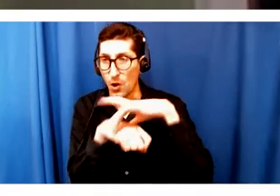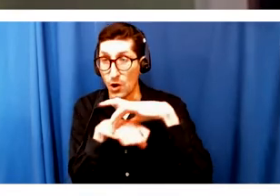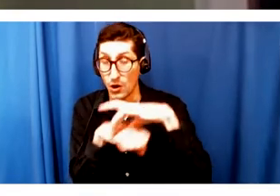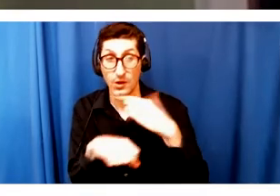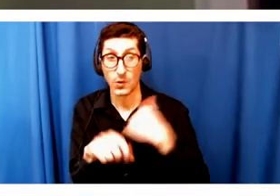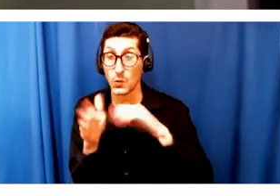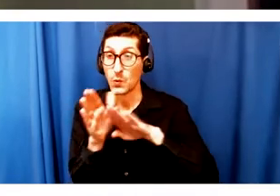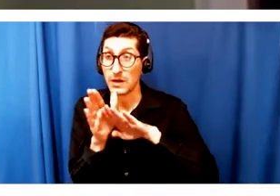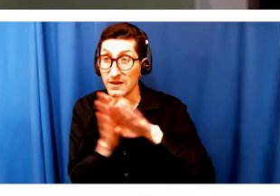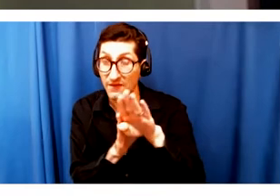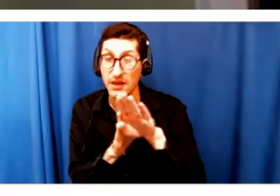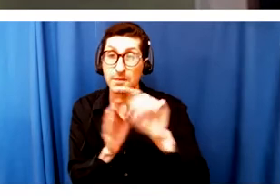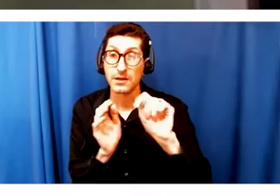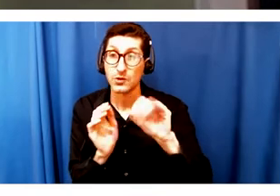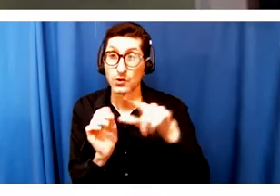-racist organization.